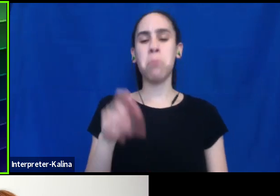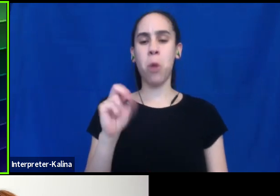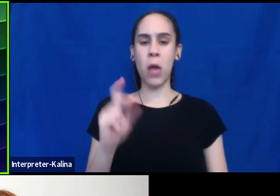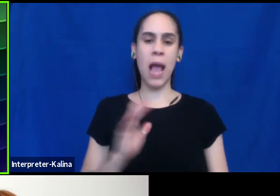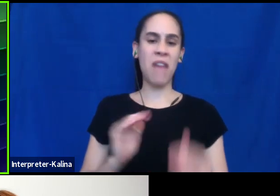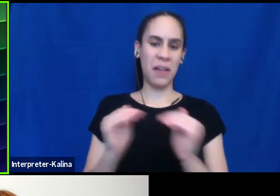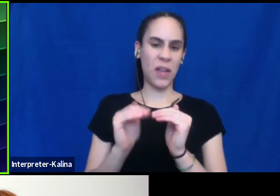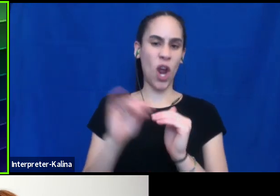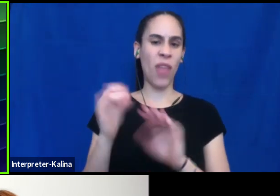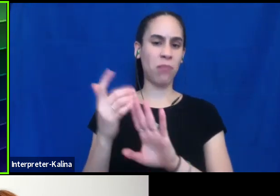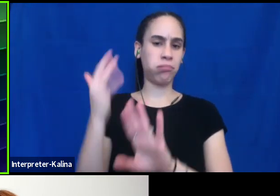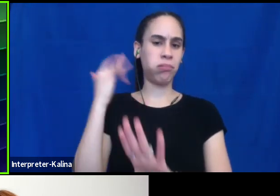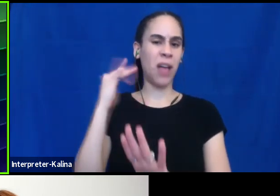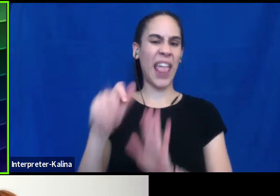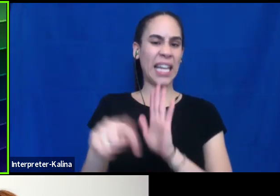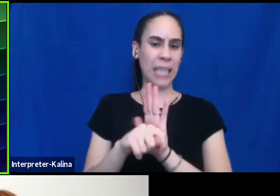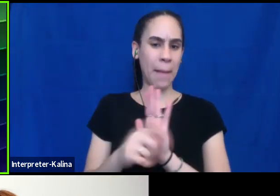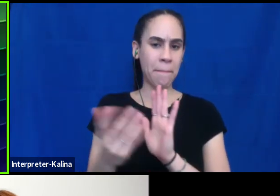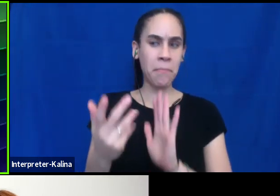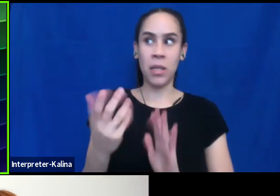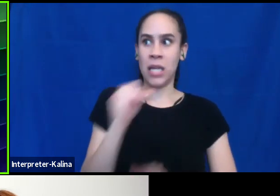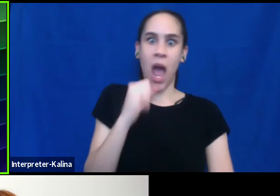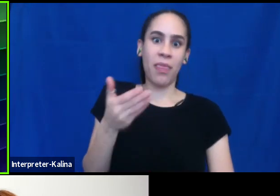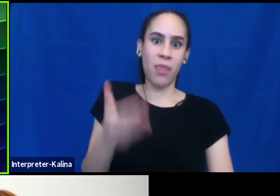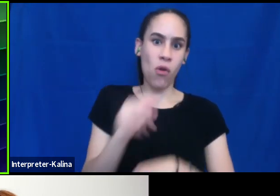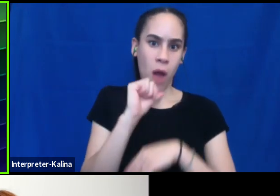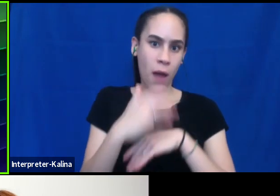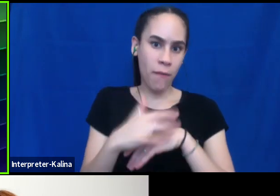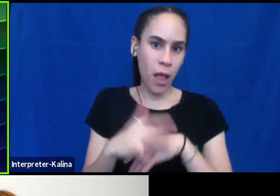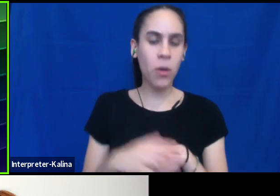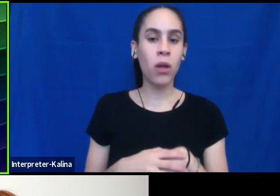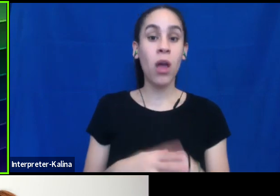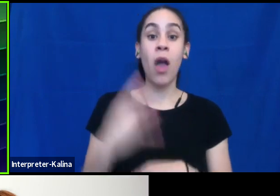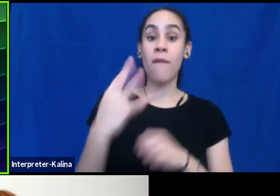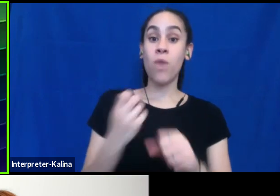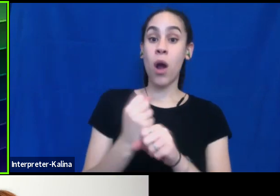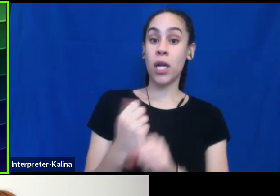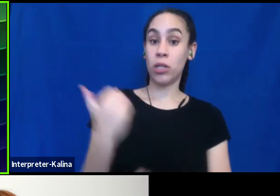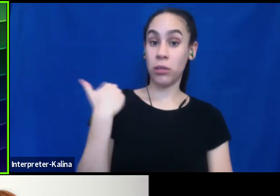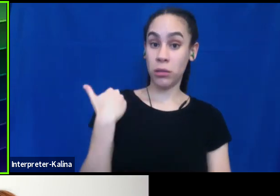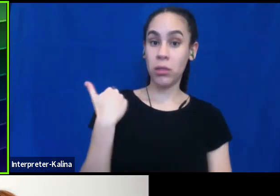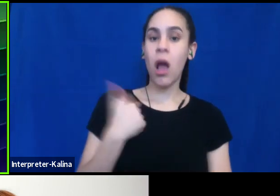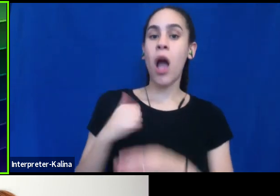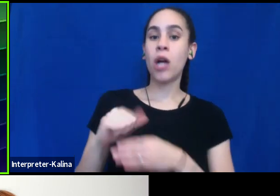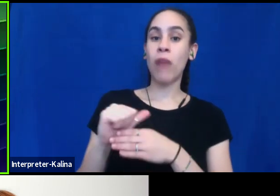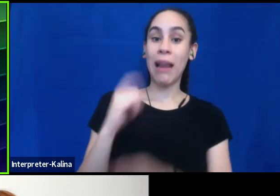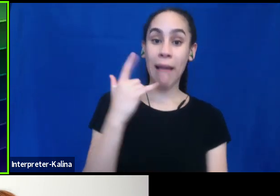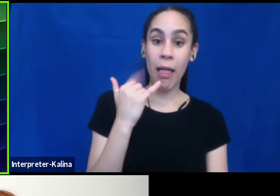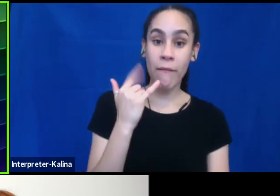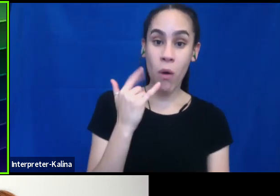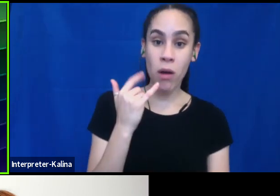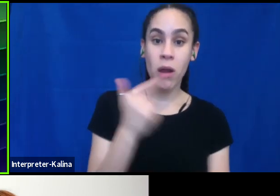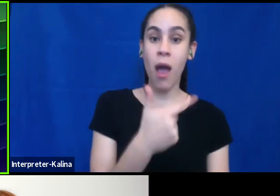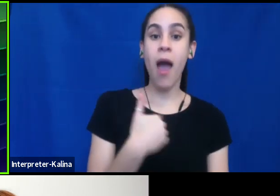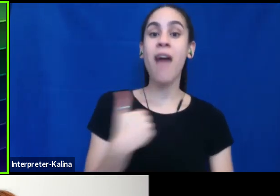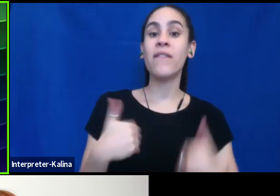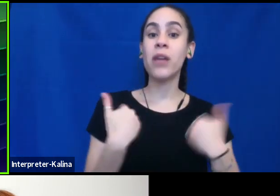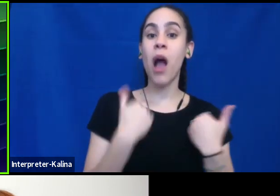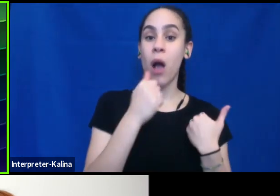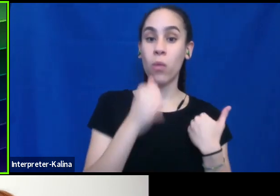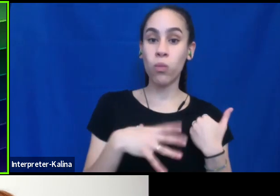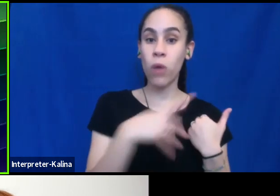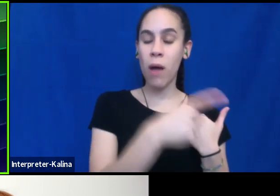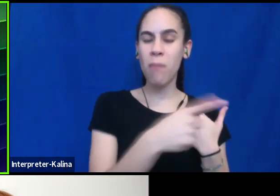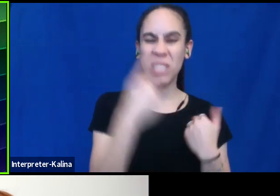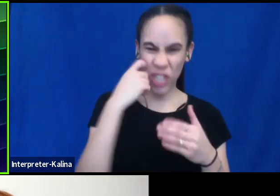like maybe they just weren't there yet. But, uh, about four years ago, I was doing a training in California and there was a young woman there who had just finished her